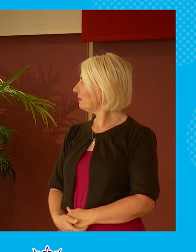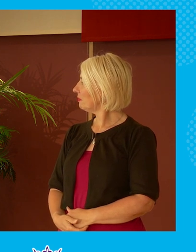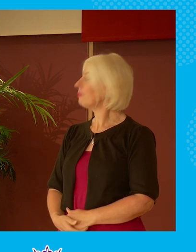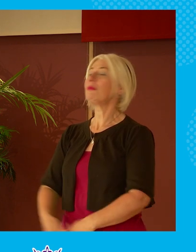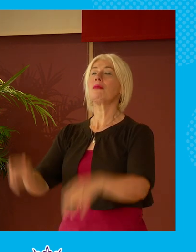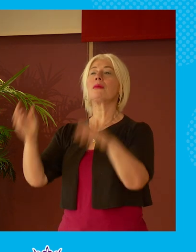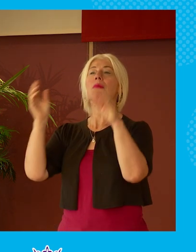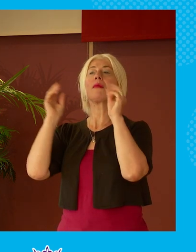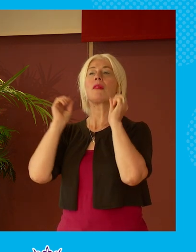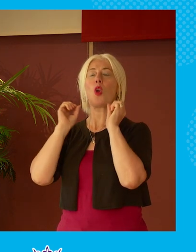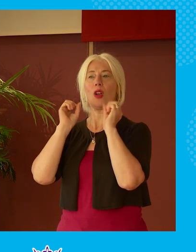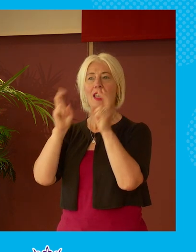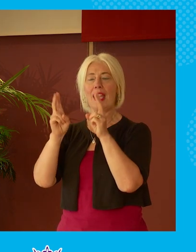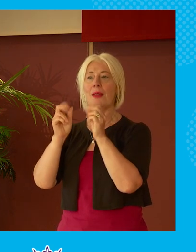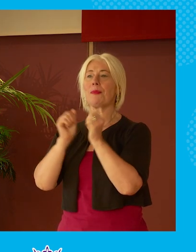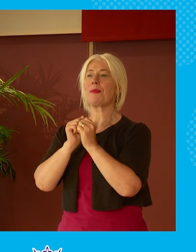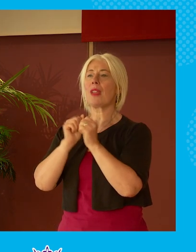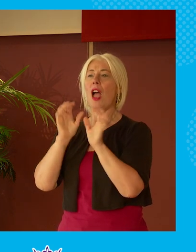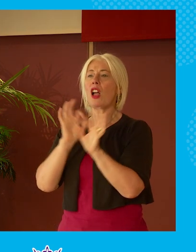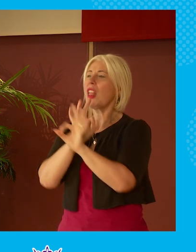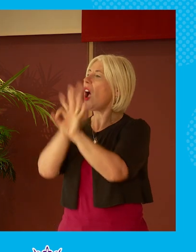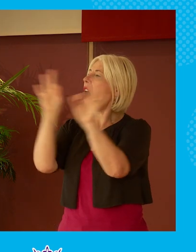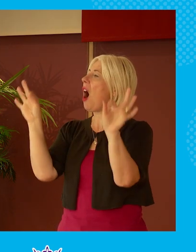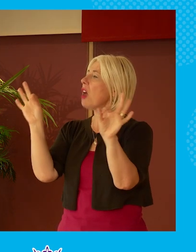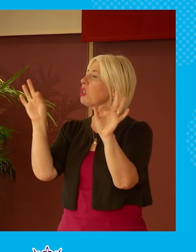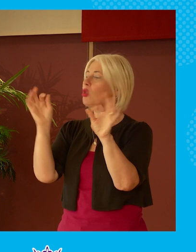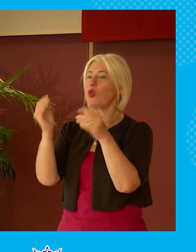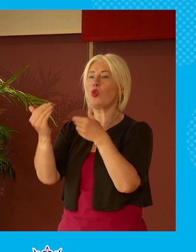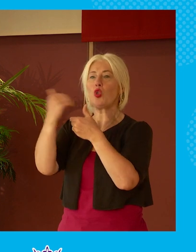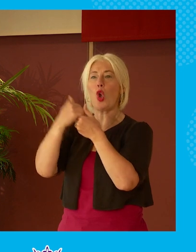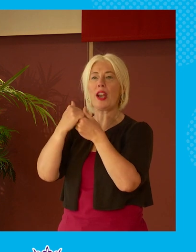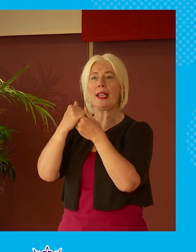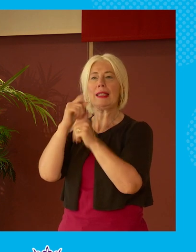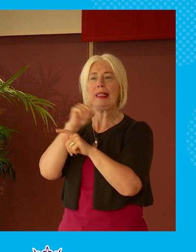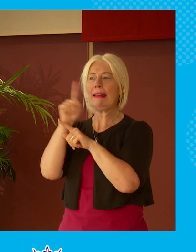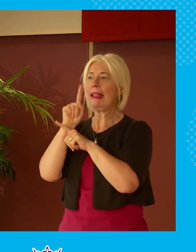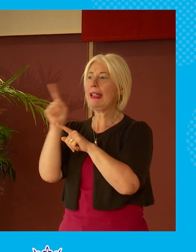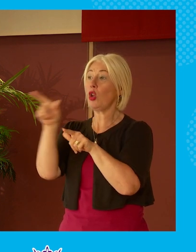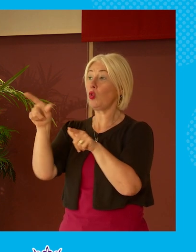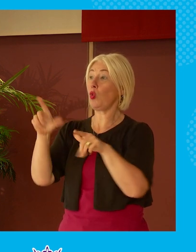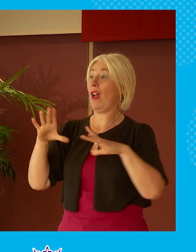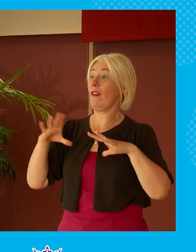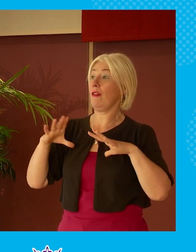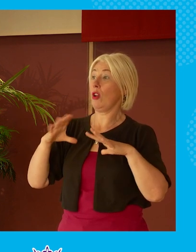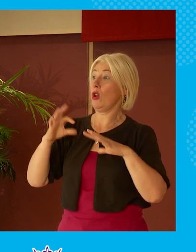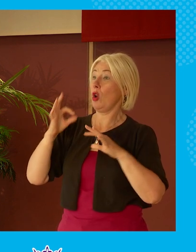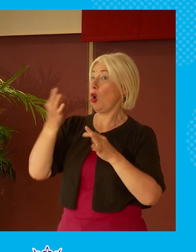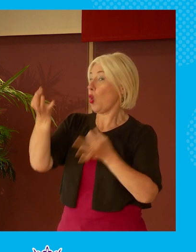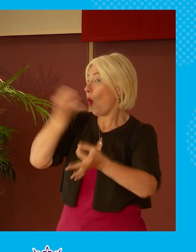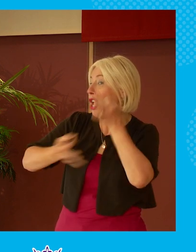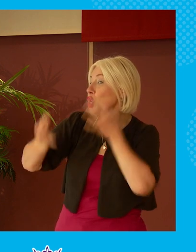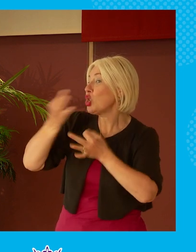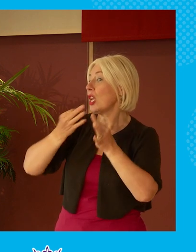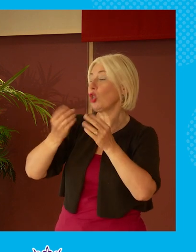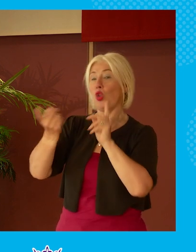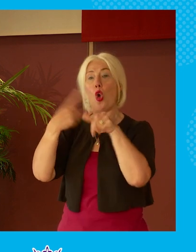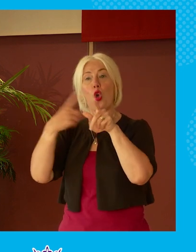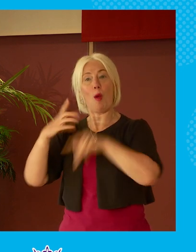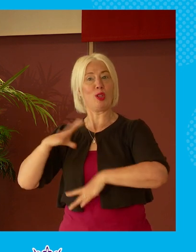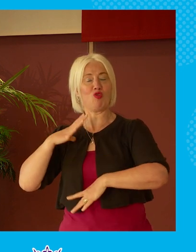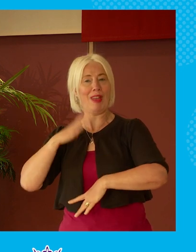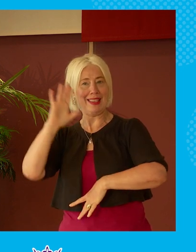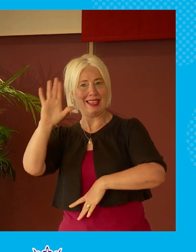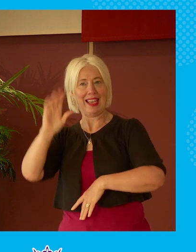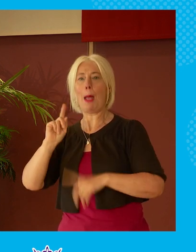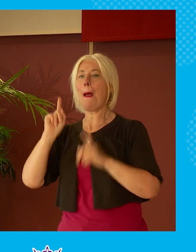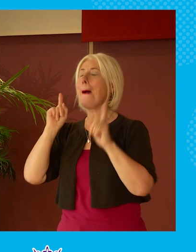Okay as I say I'll be inviting you to join in so please have your questions or comments ready to go but